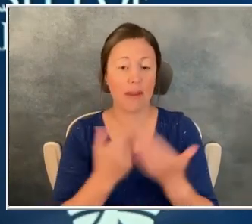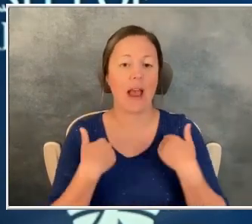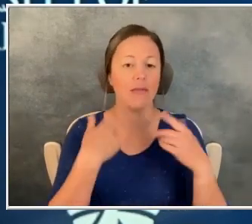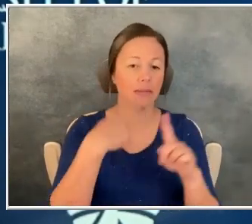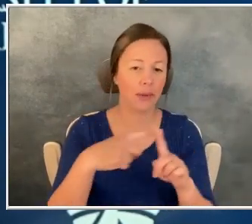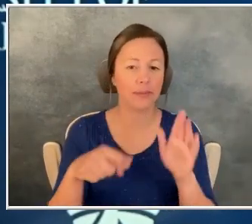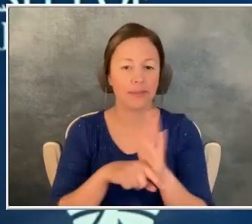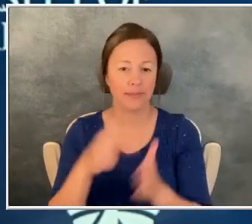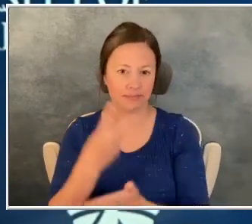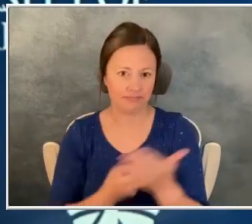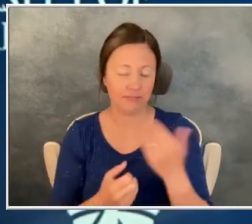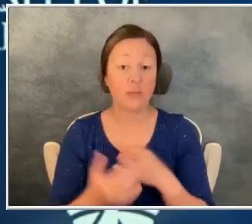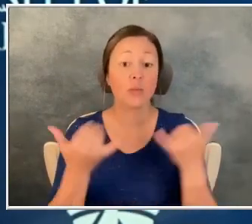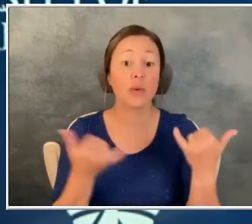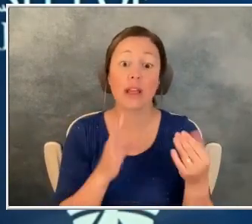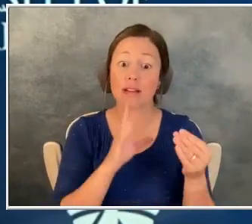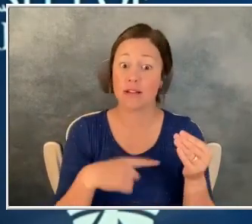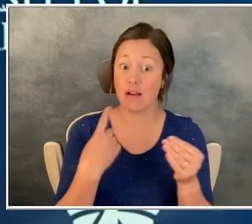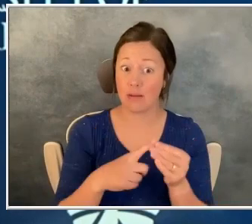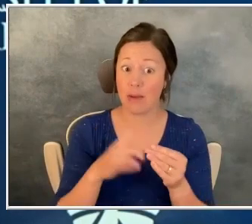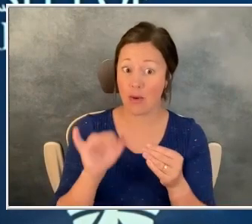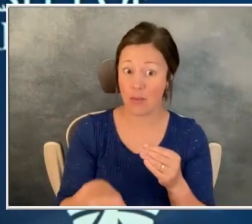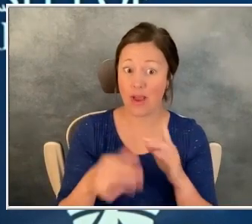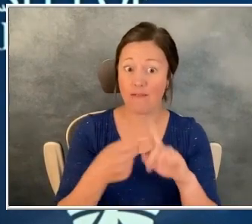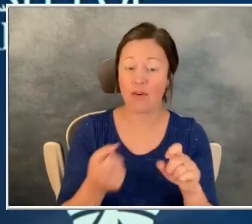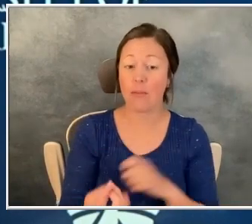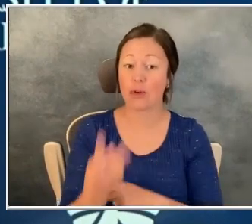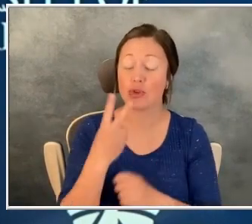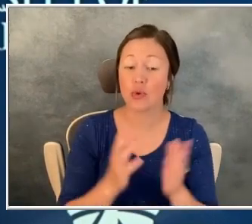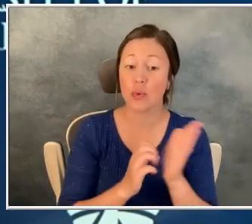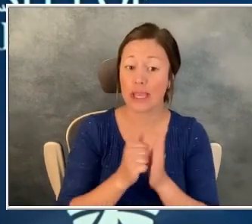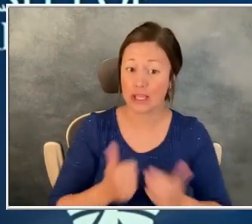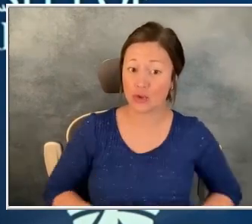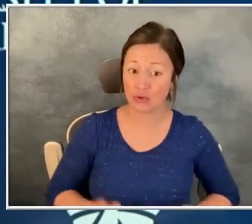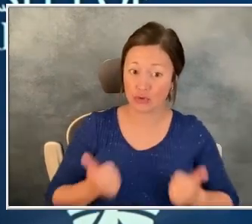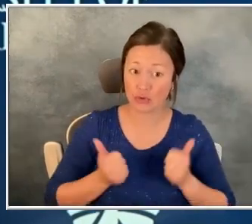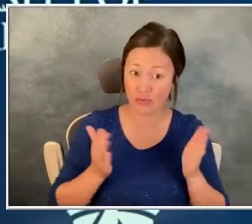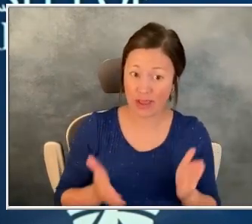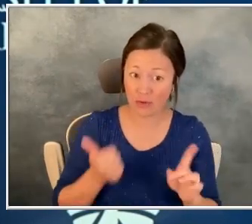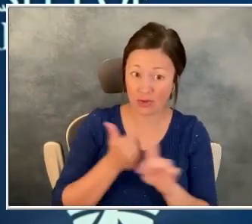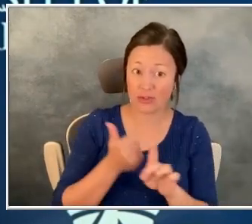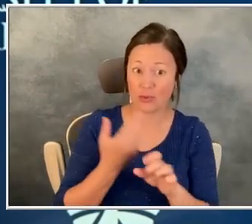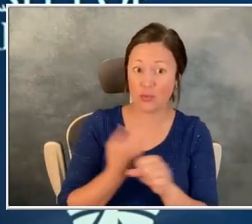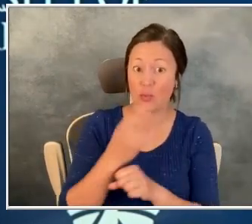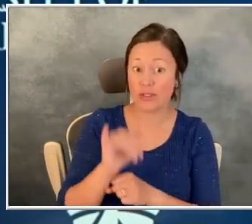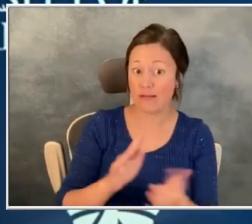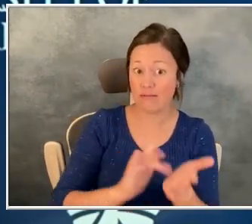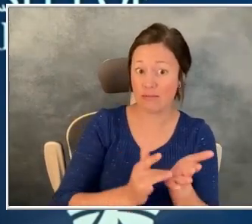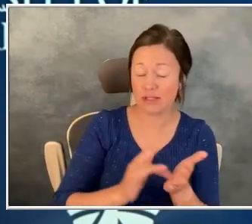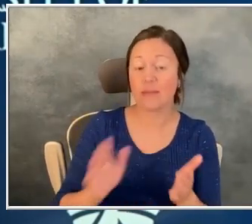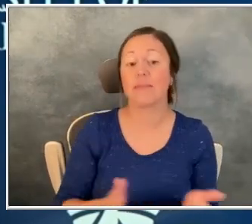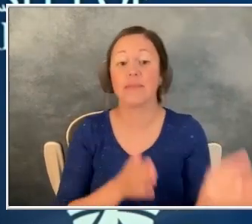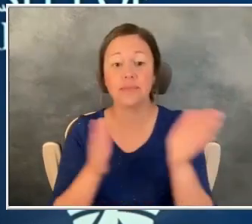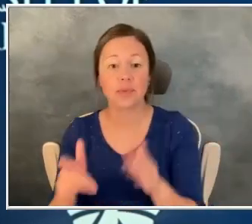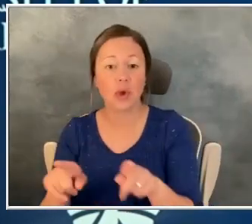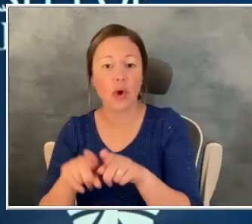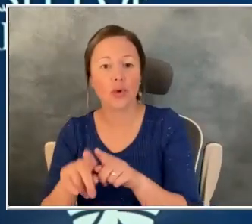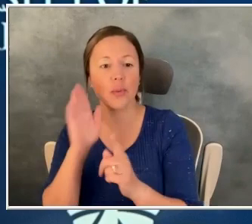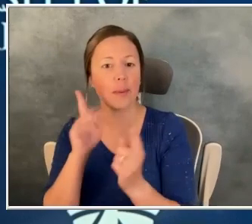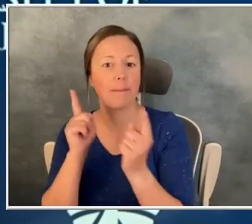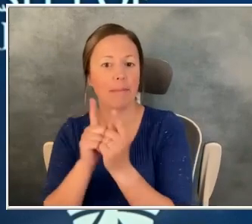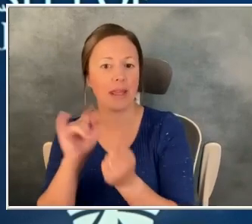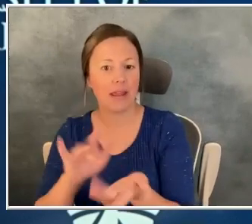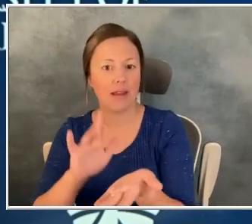to hear about those trade-offs from two cancer survivors who use those meds. And we'll also meet the pharmacist who specializes